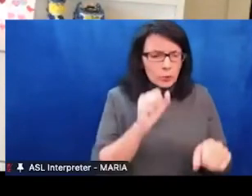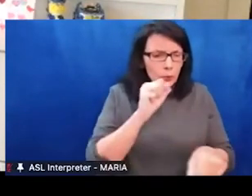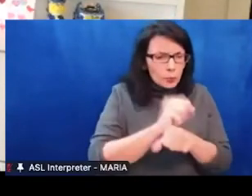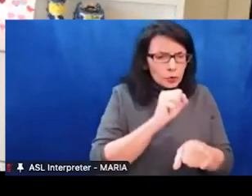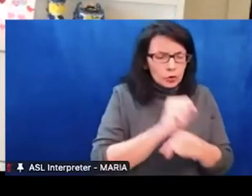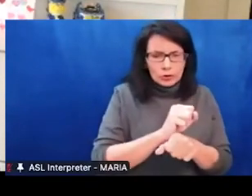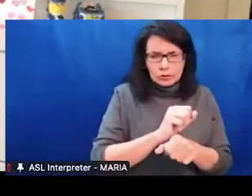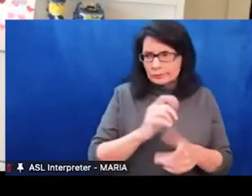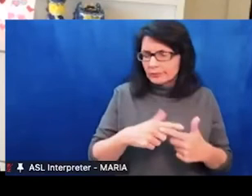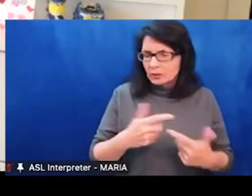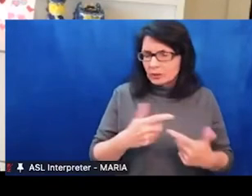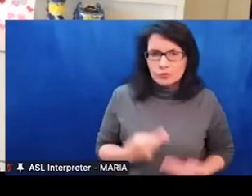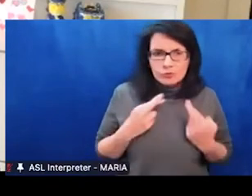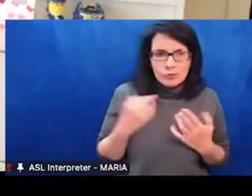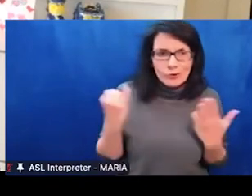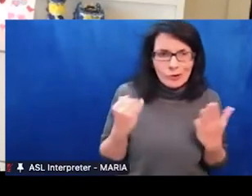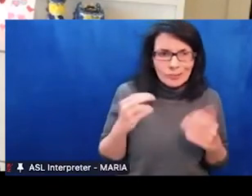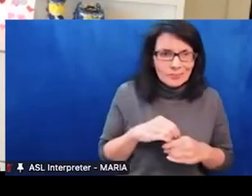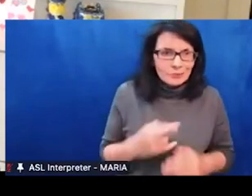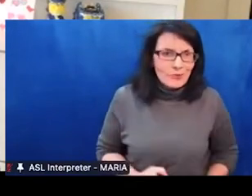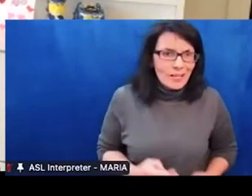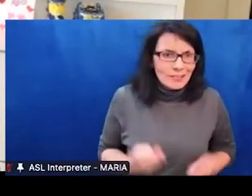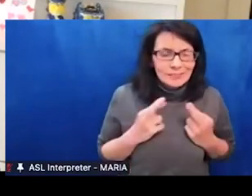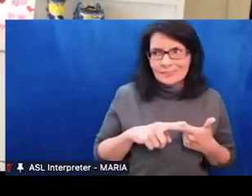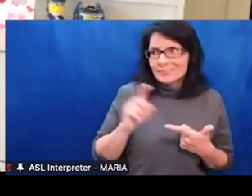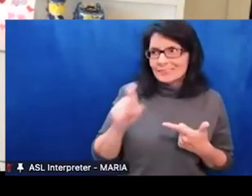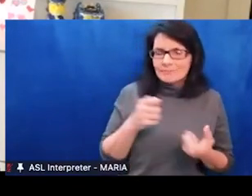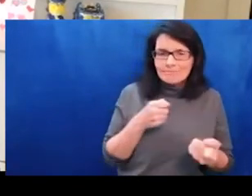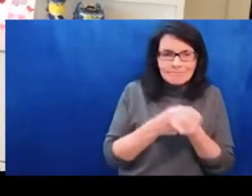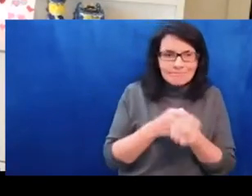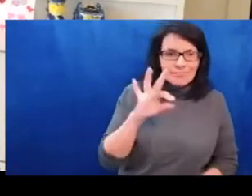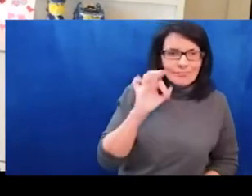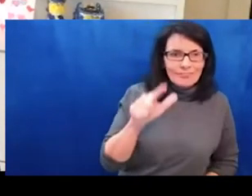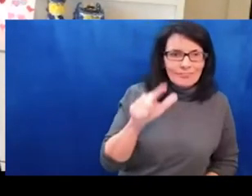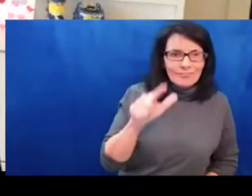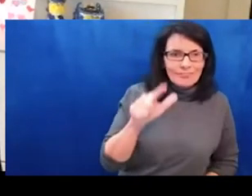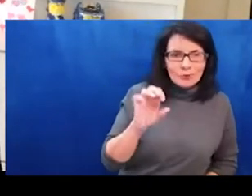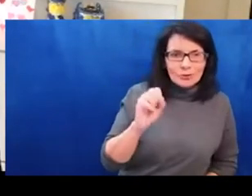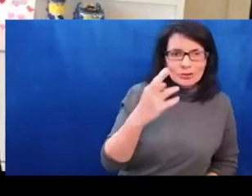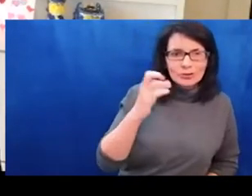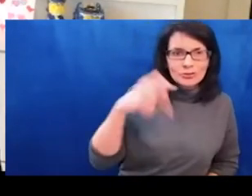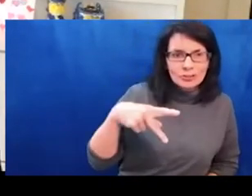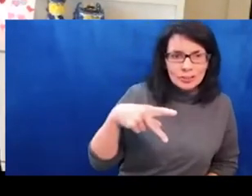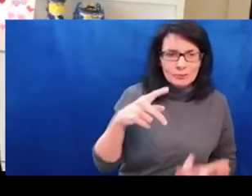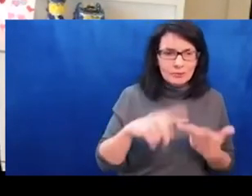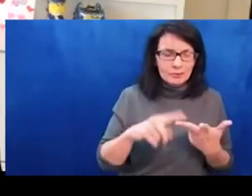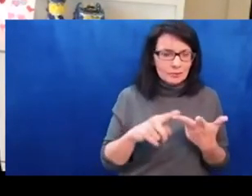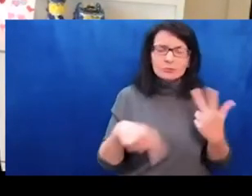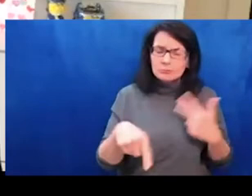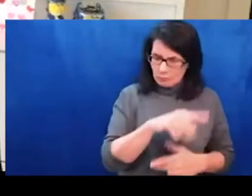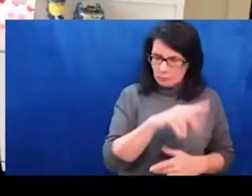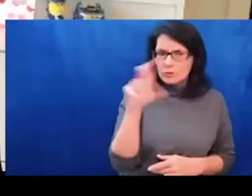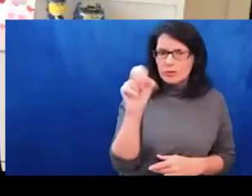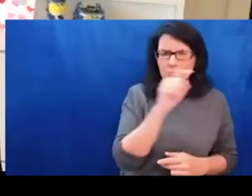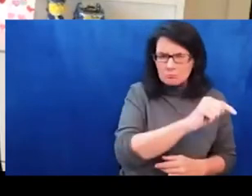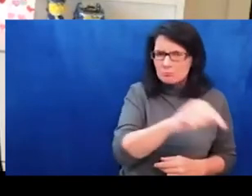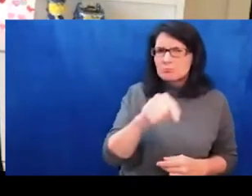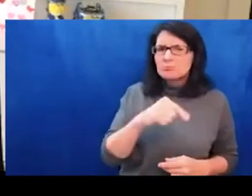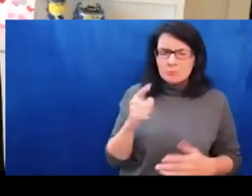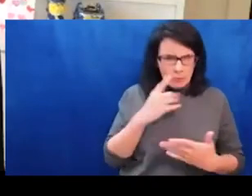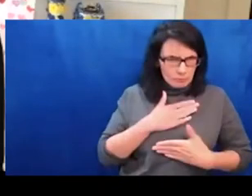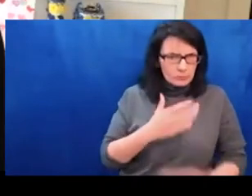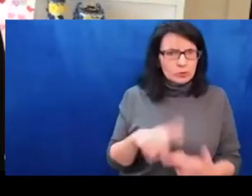.S. I will note here that there is a massive backlog of applicants for this process right now. Protective measures for Ukrainian international